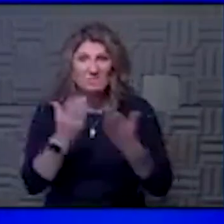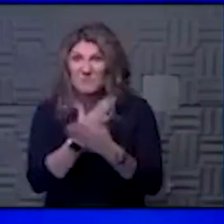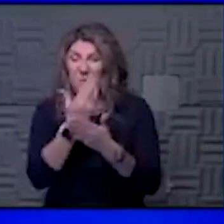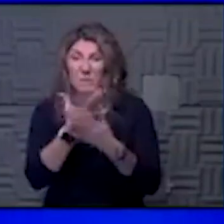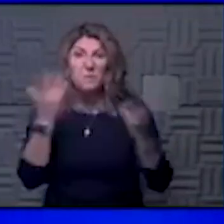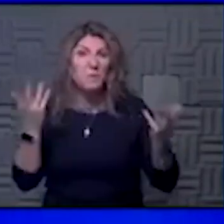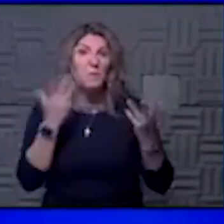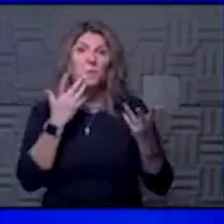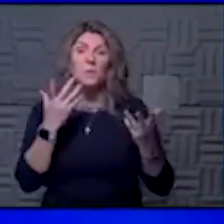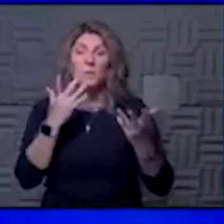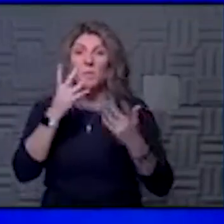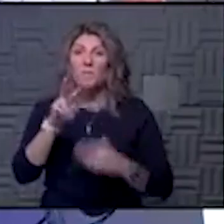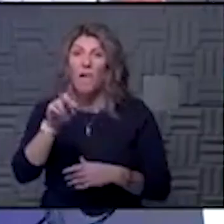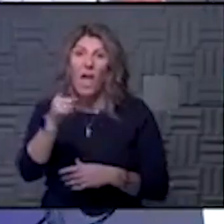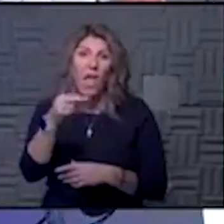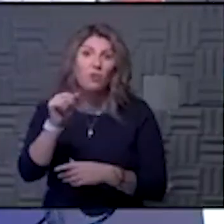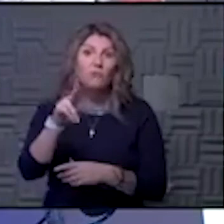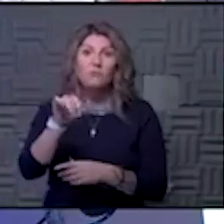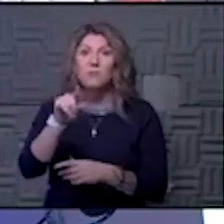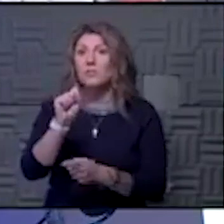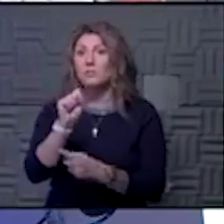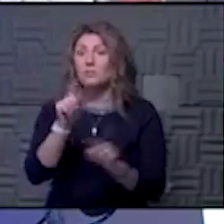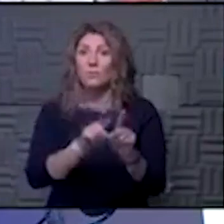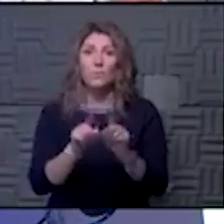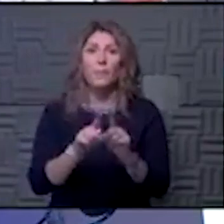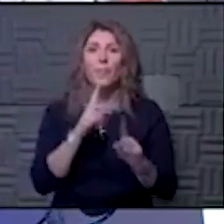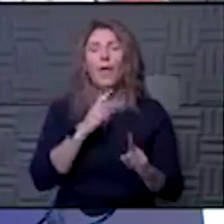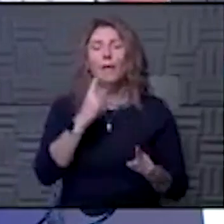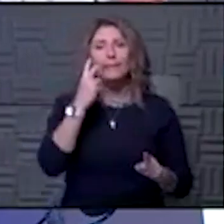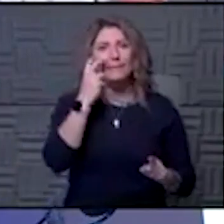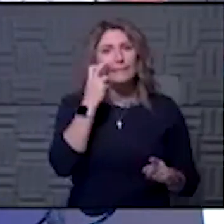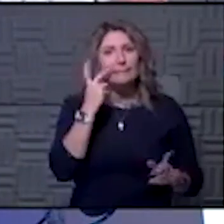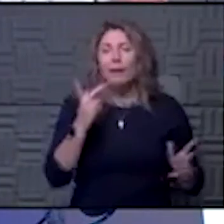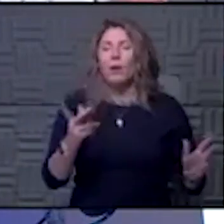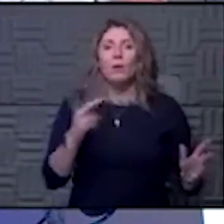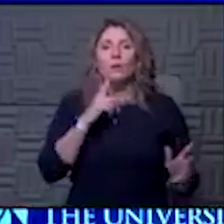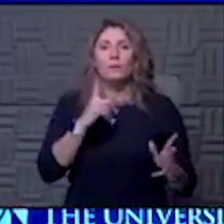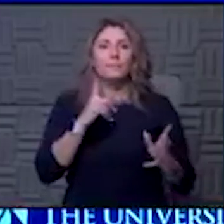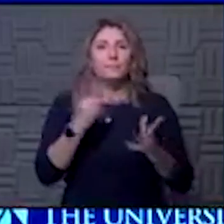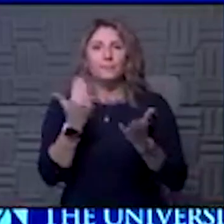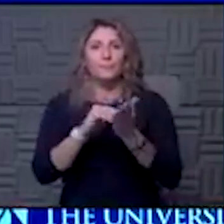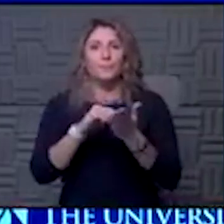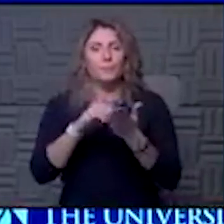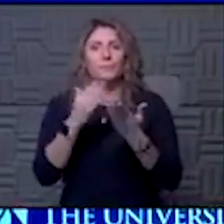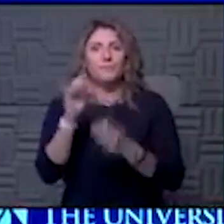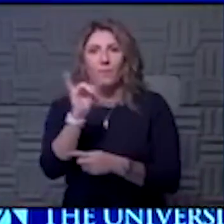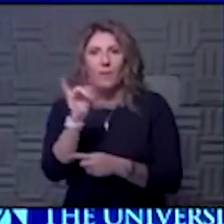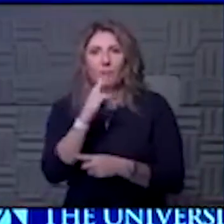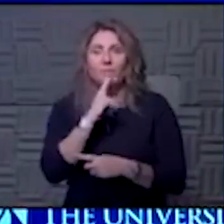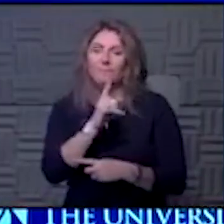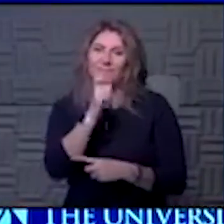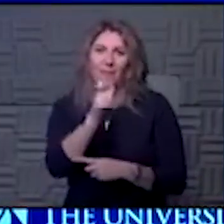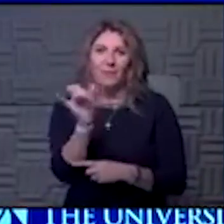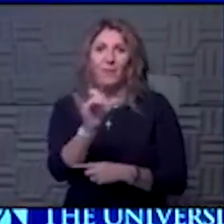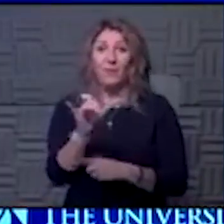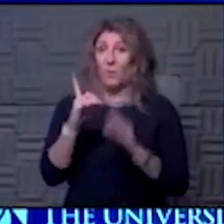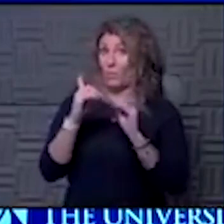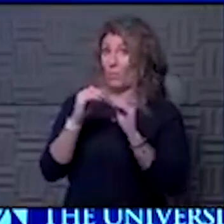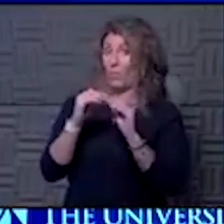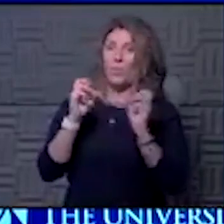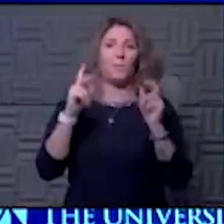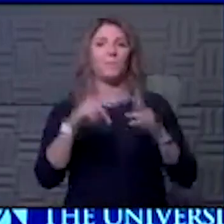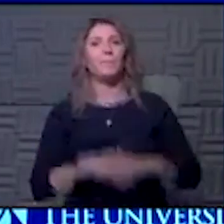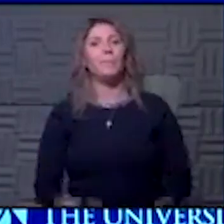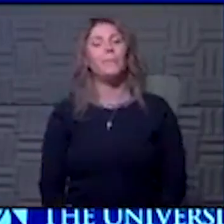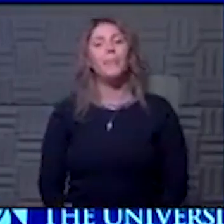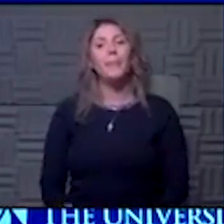infection as well. But I would, I doubt it's reinfection at that point. That would be unlikely. do think we have time for one more. All